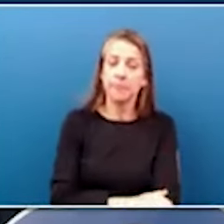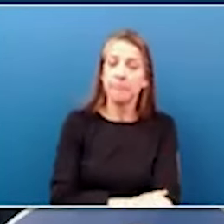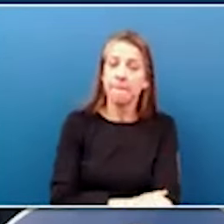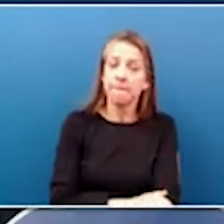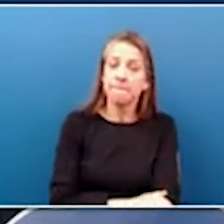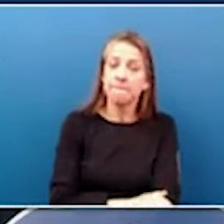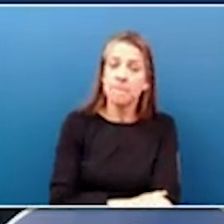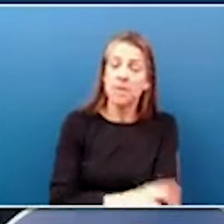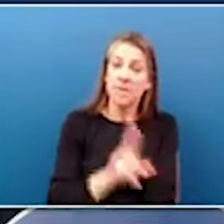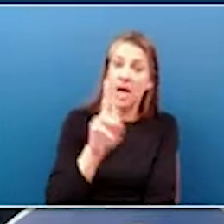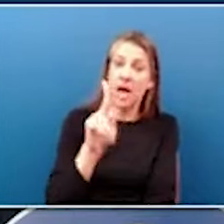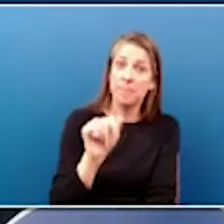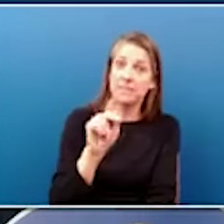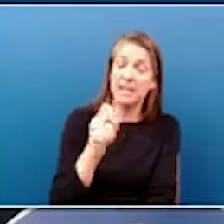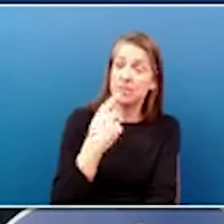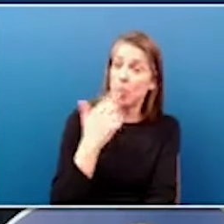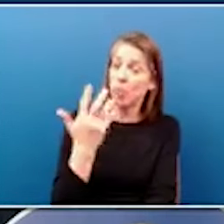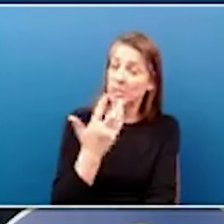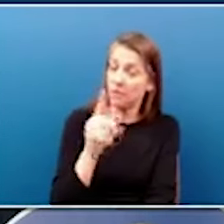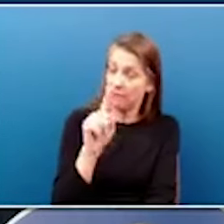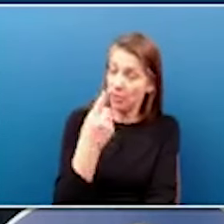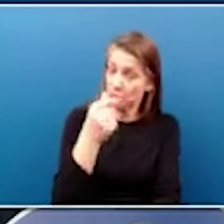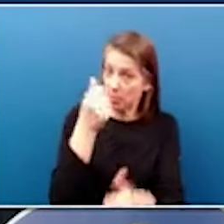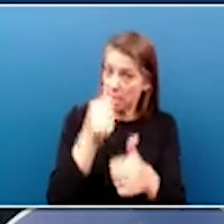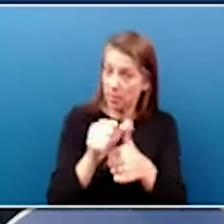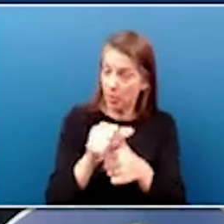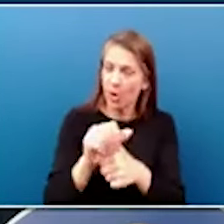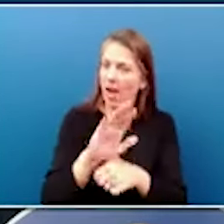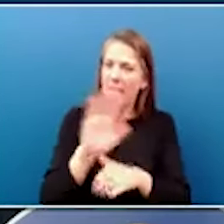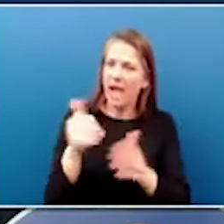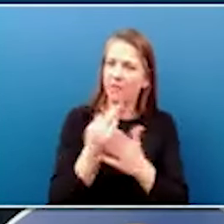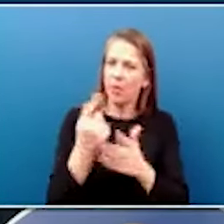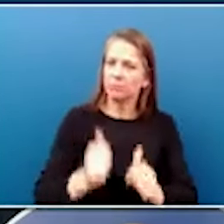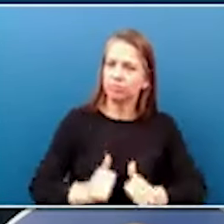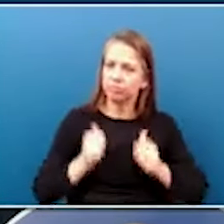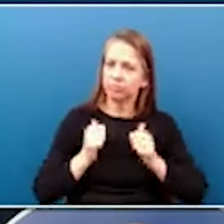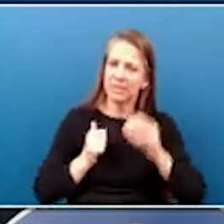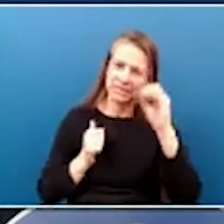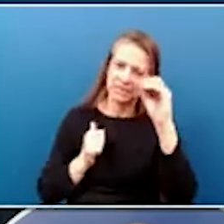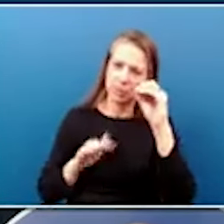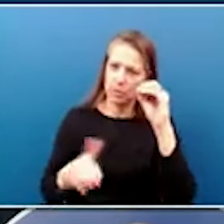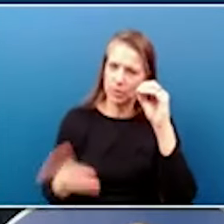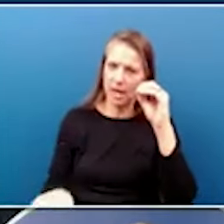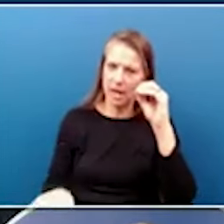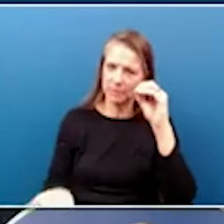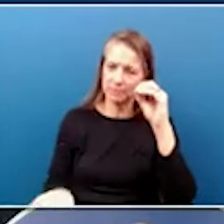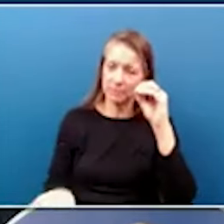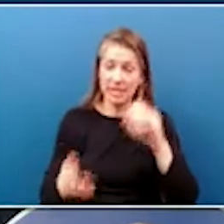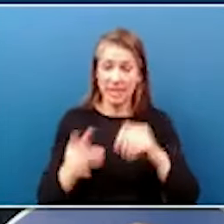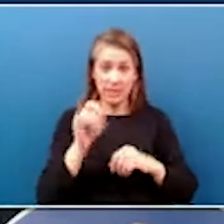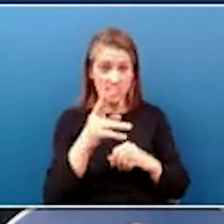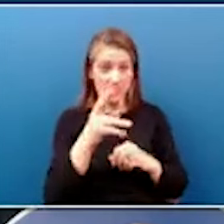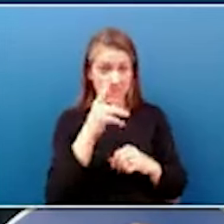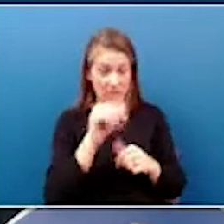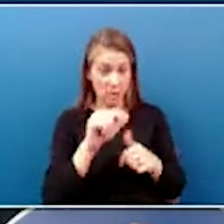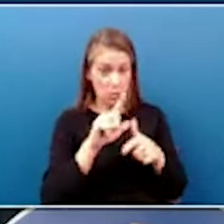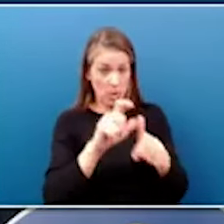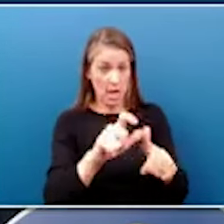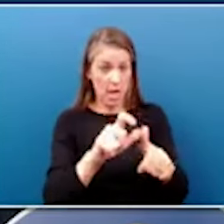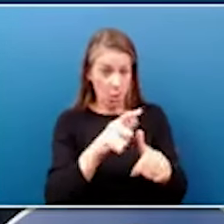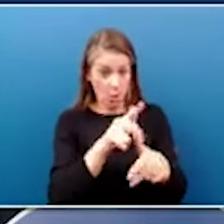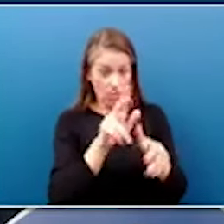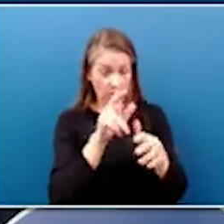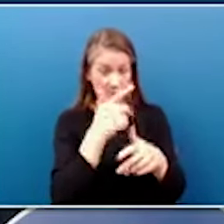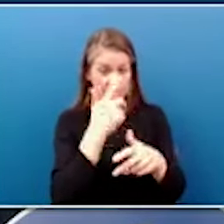first, let's remember, we didn't lose anybody. We had zero fatalities, and when you see this tornado and the videos of it,